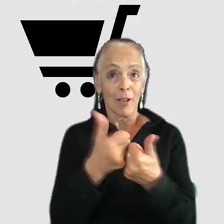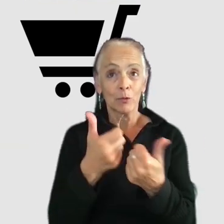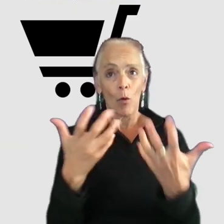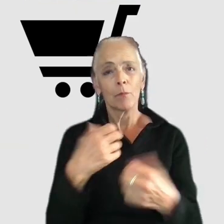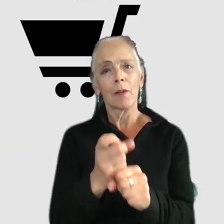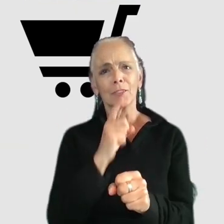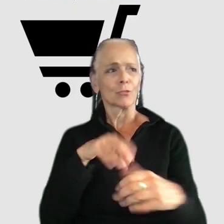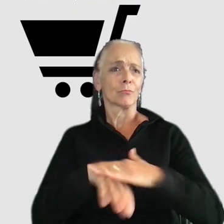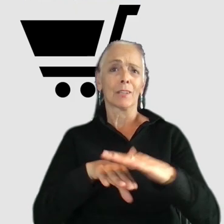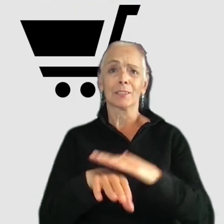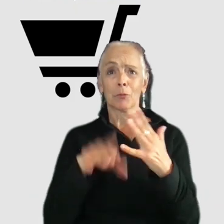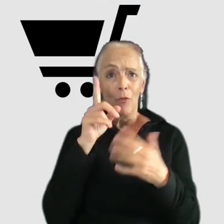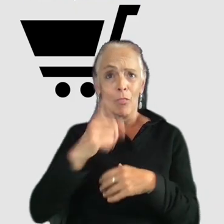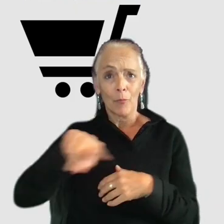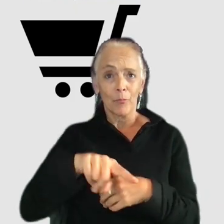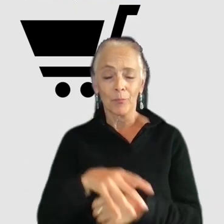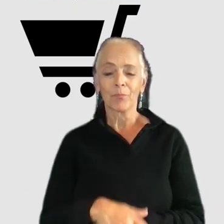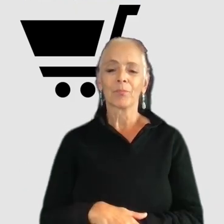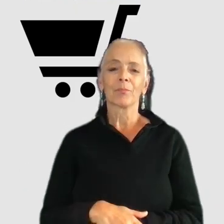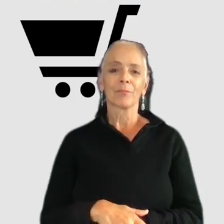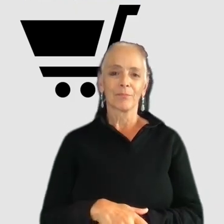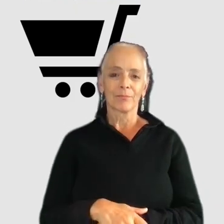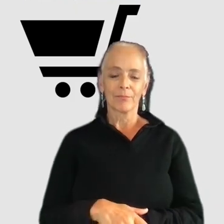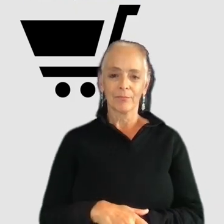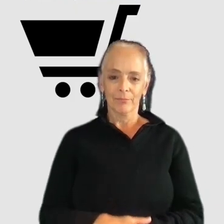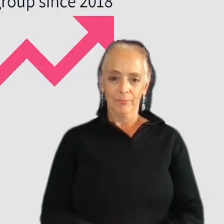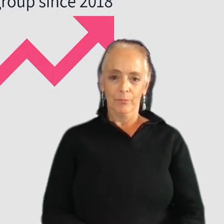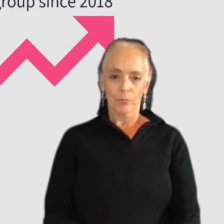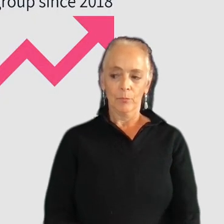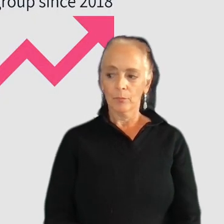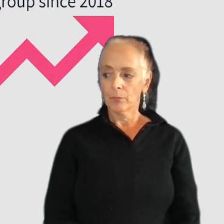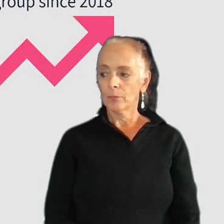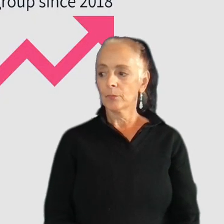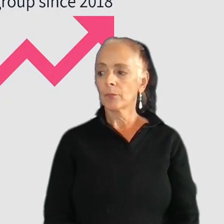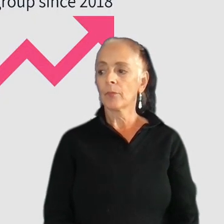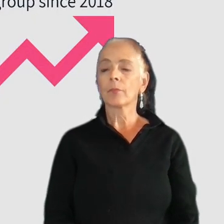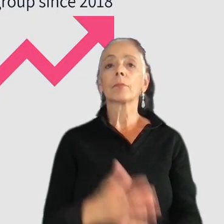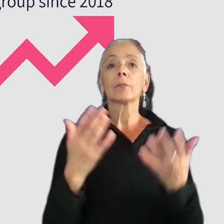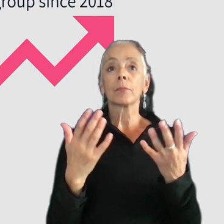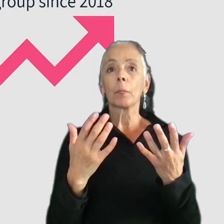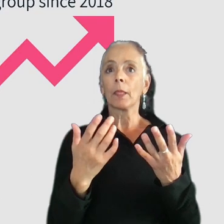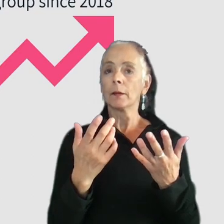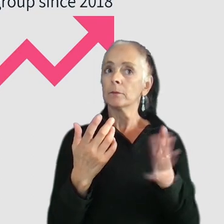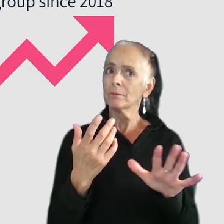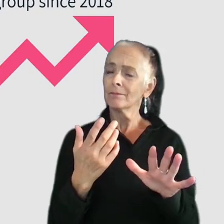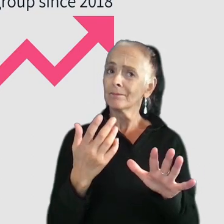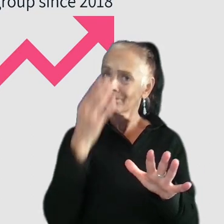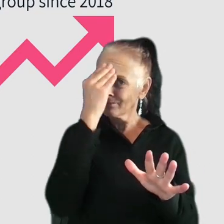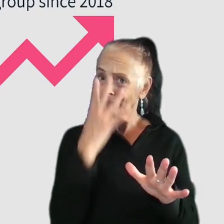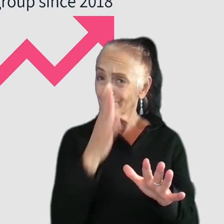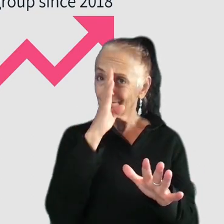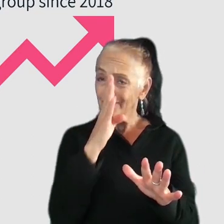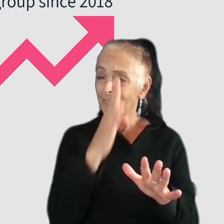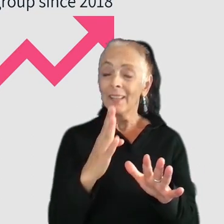make sure their money is well spent by making games accessible to them. And perhaps a slightly sobering thought, gamers are